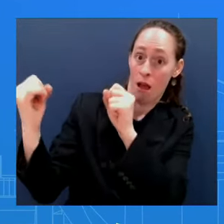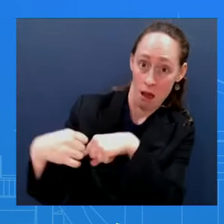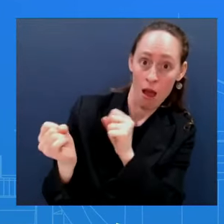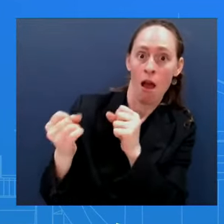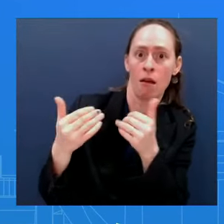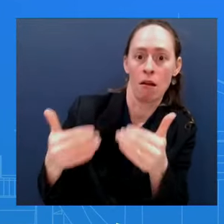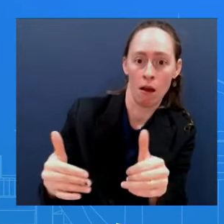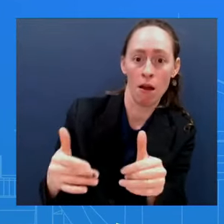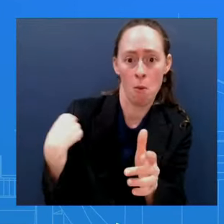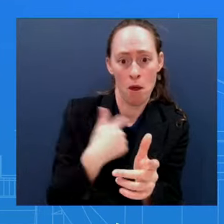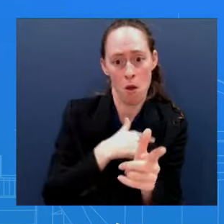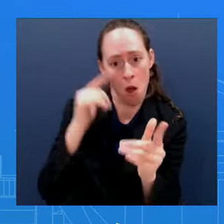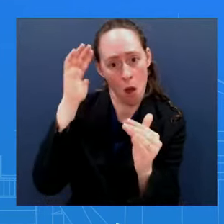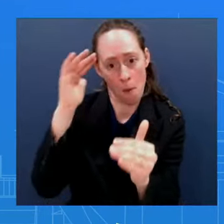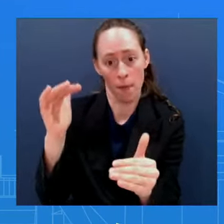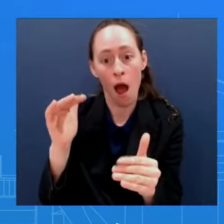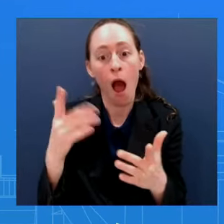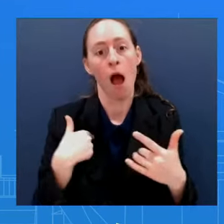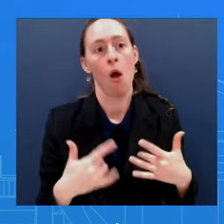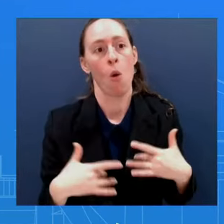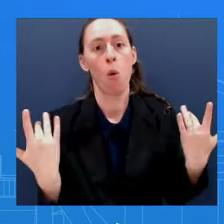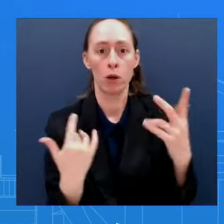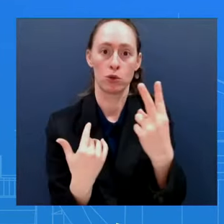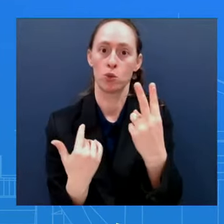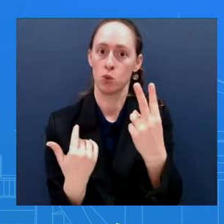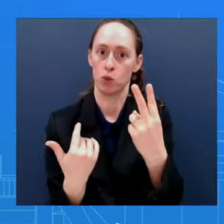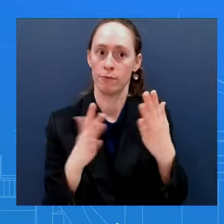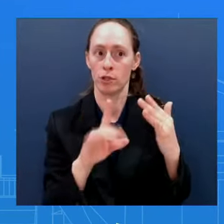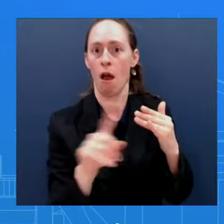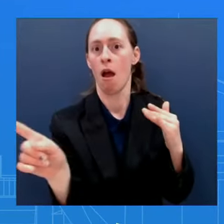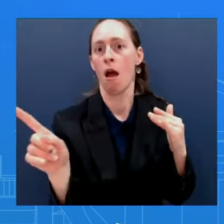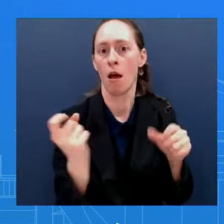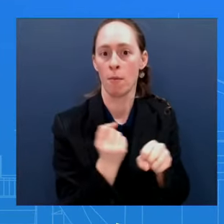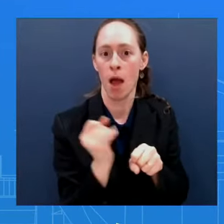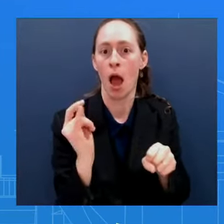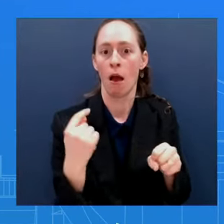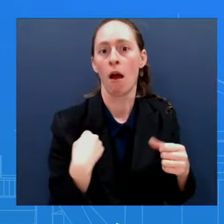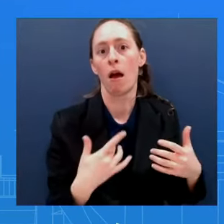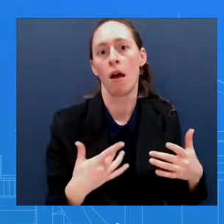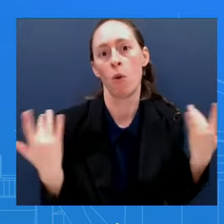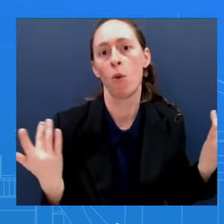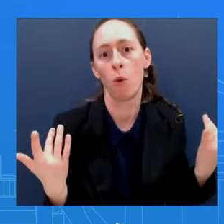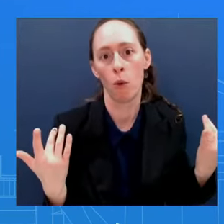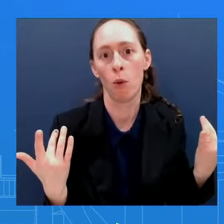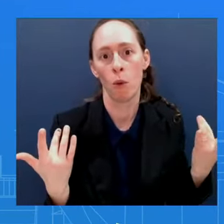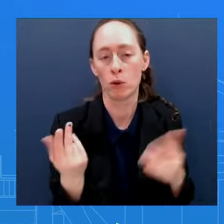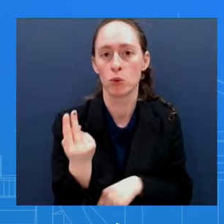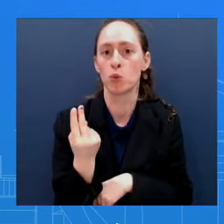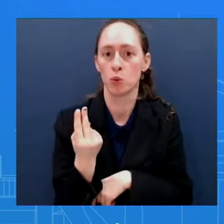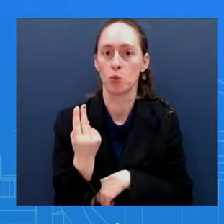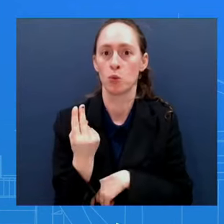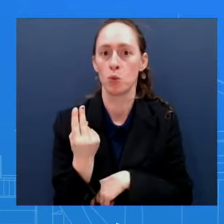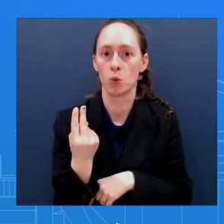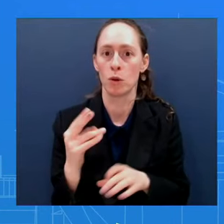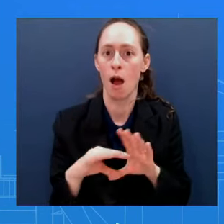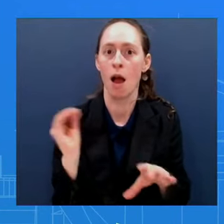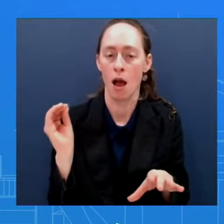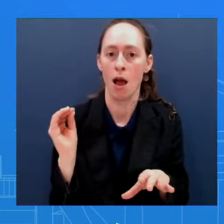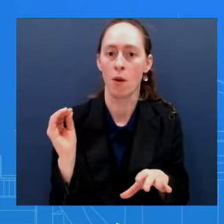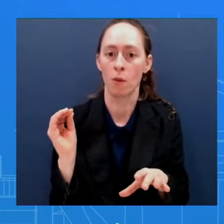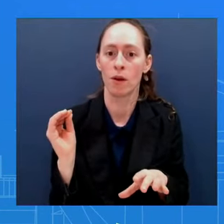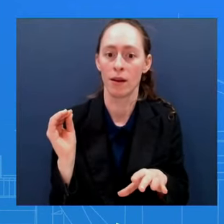rescued But by and large, the greatest number of hostages safely